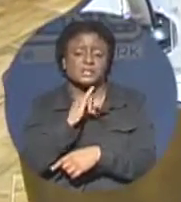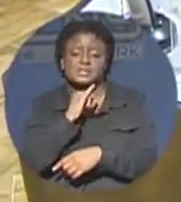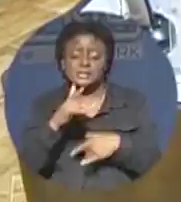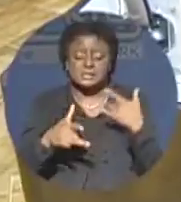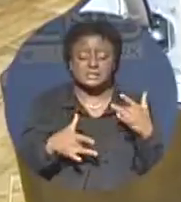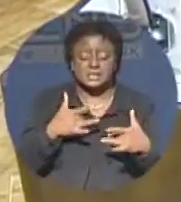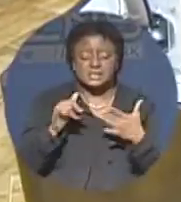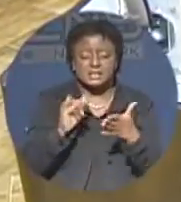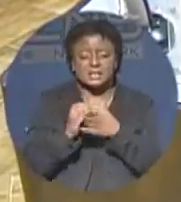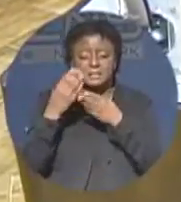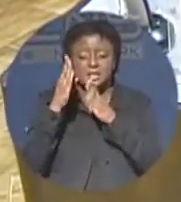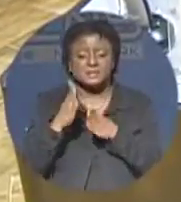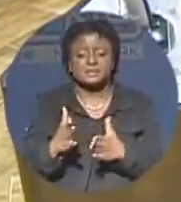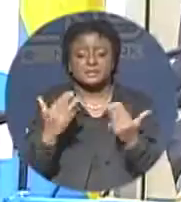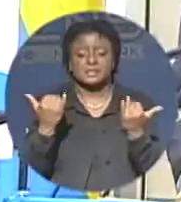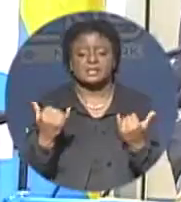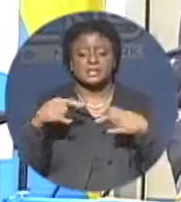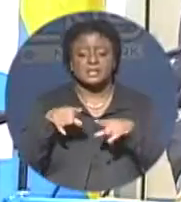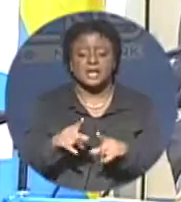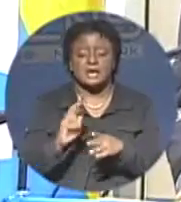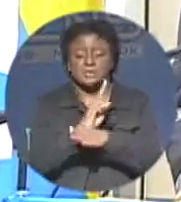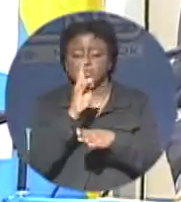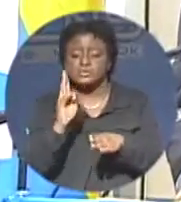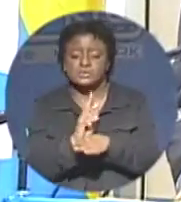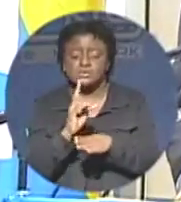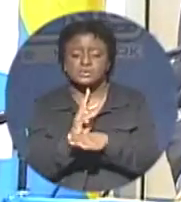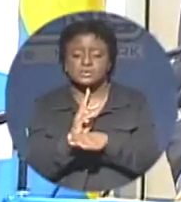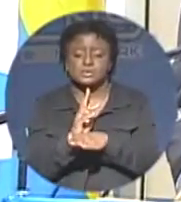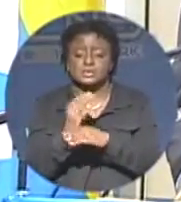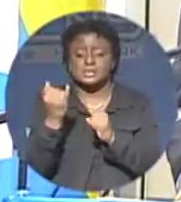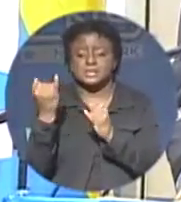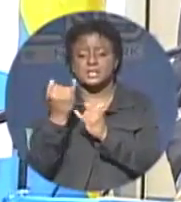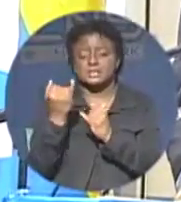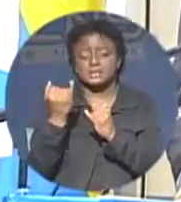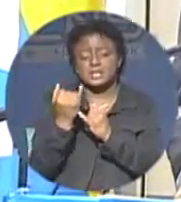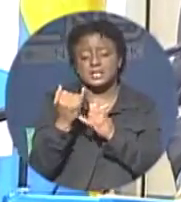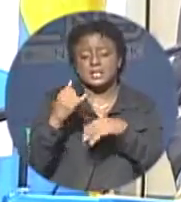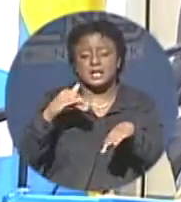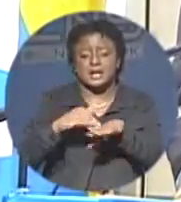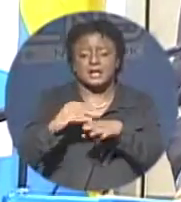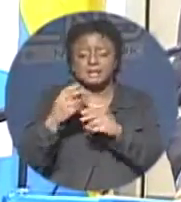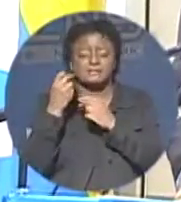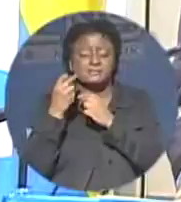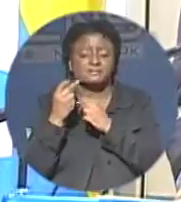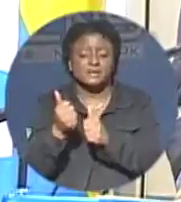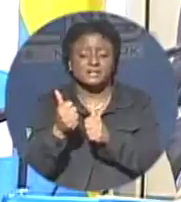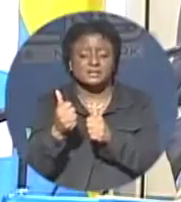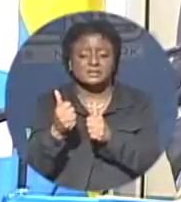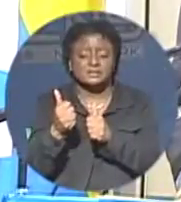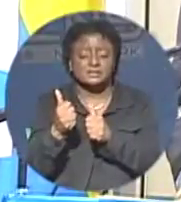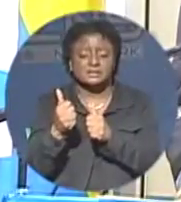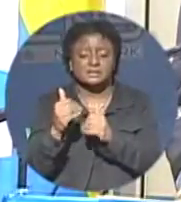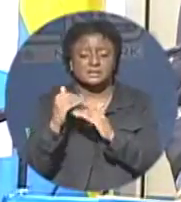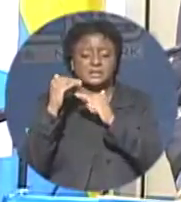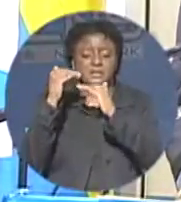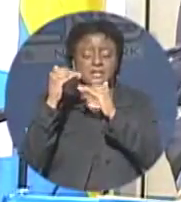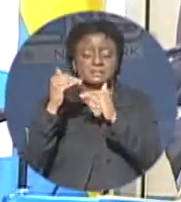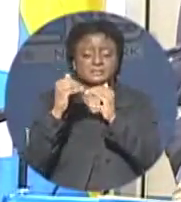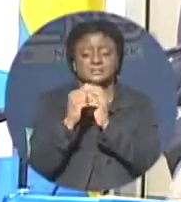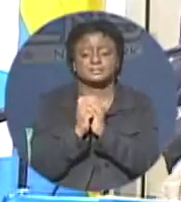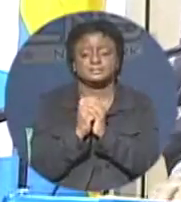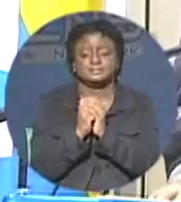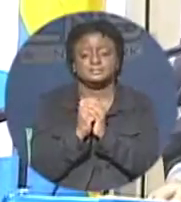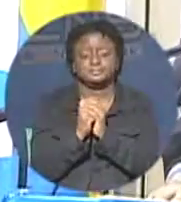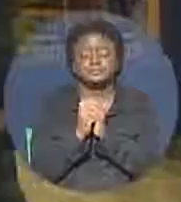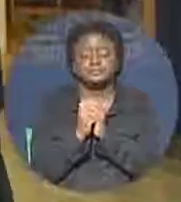the Internet at an even faster speed. We at BTC are proud to say we feel this is one of the most important economic contributors that the